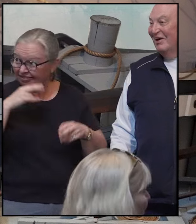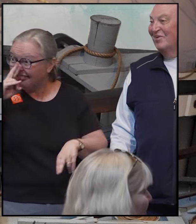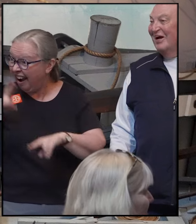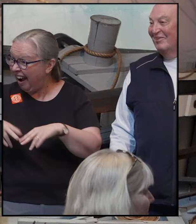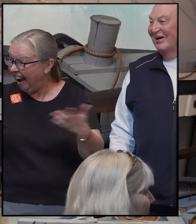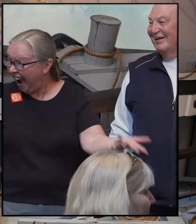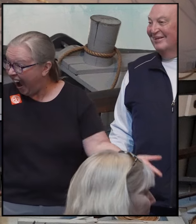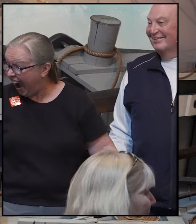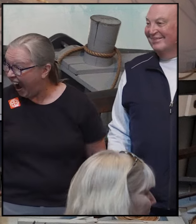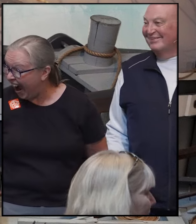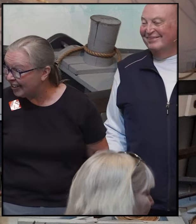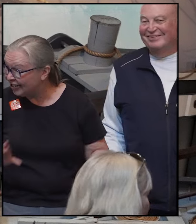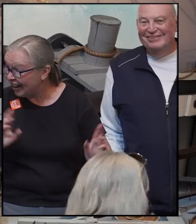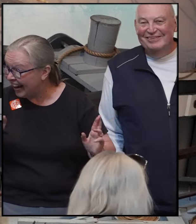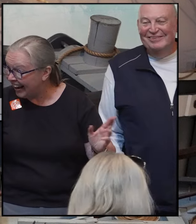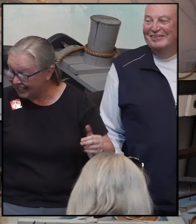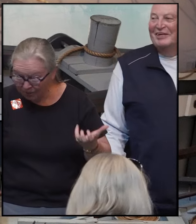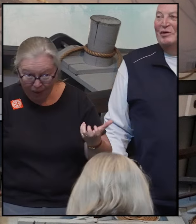Yeah, you can't wait, right?